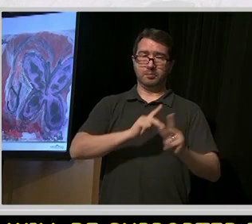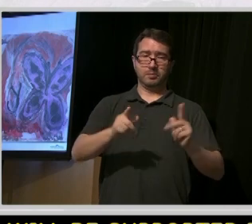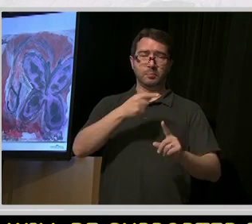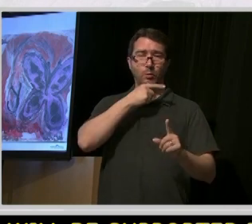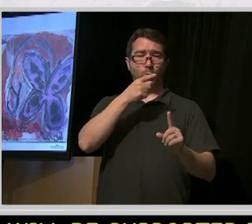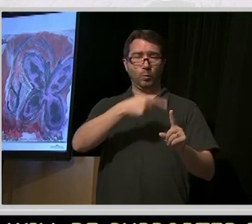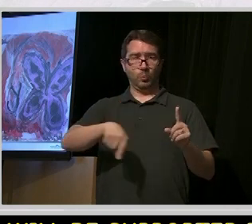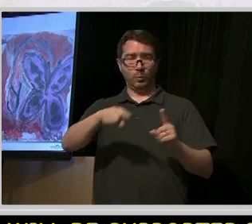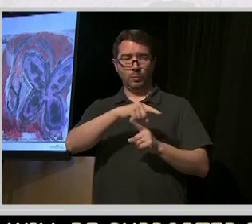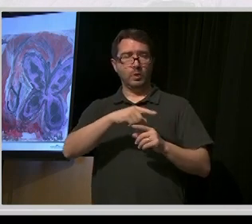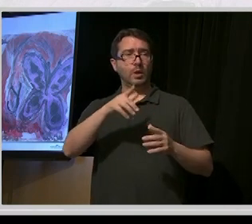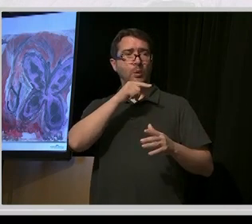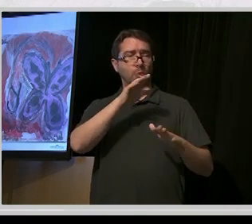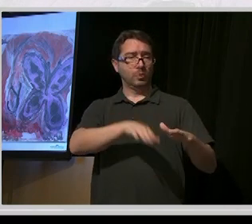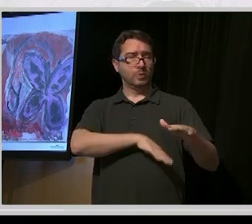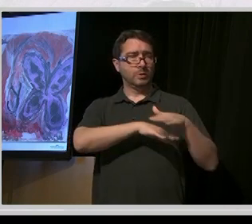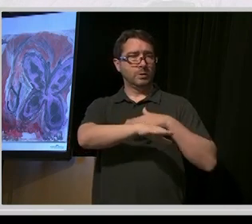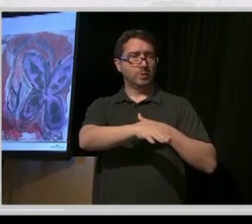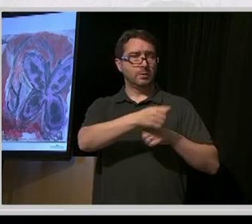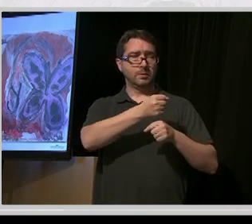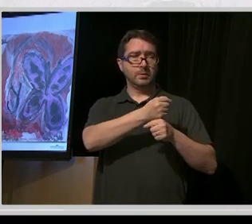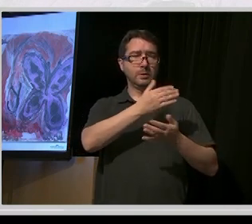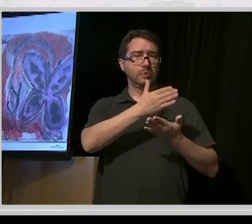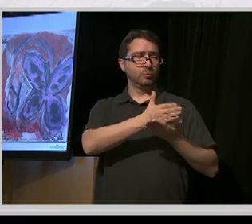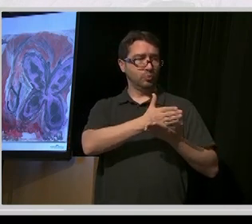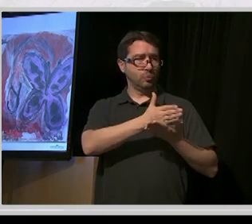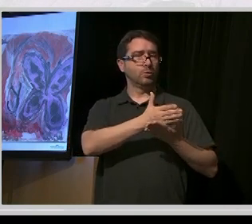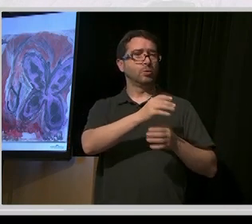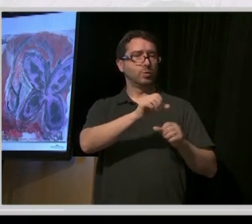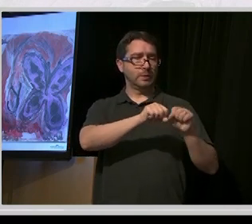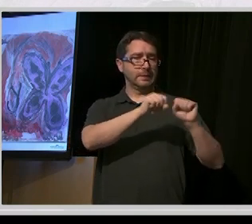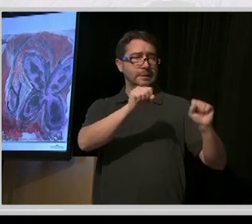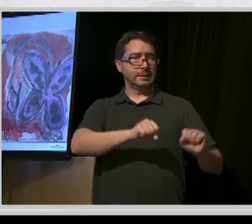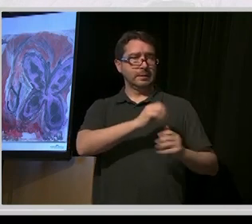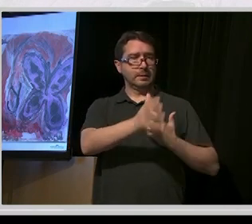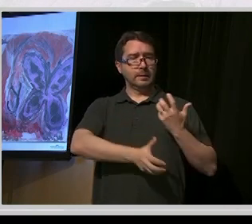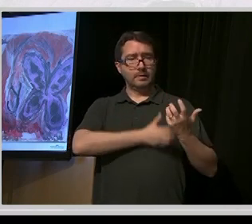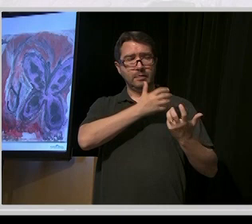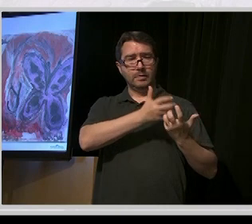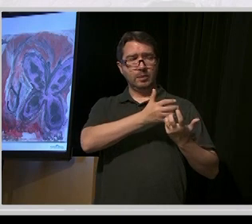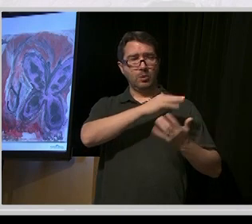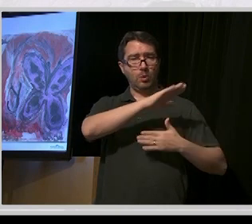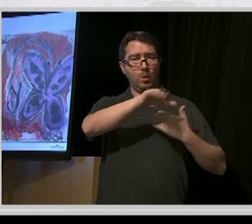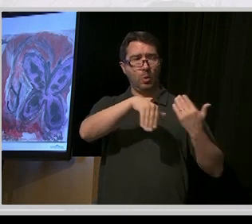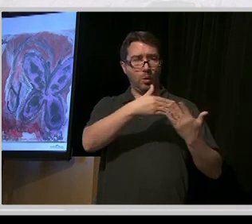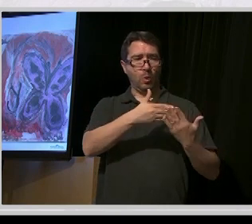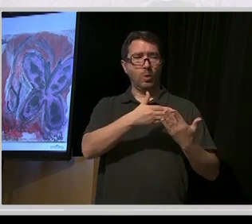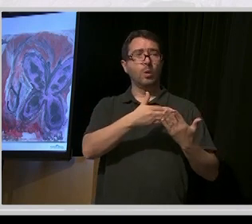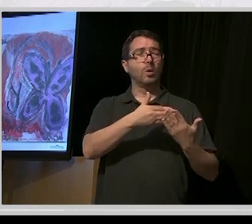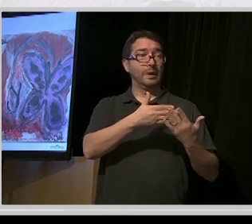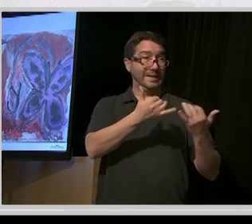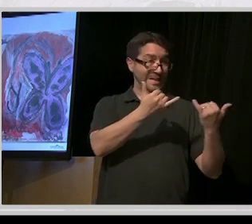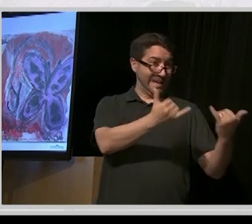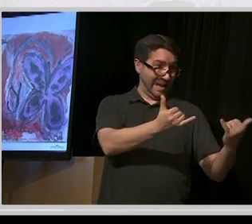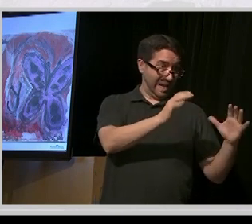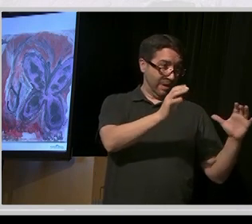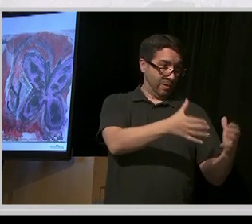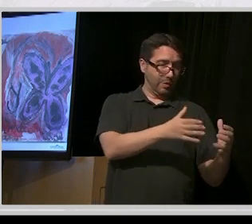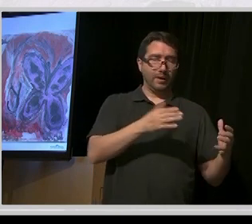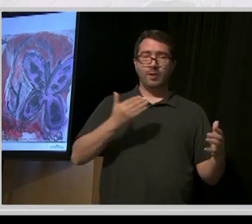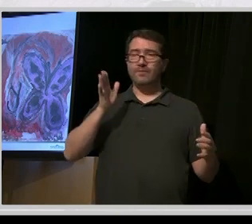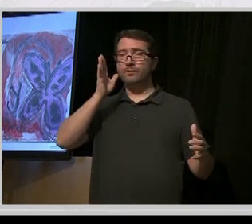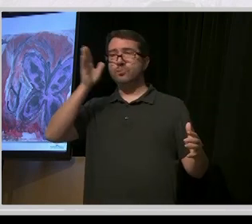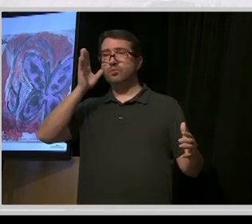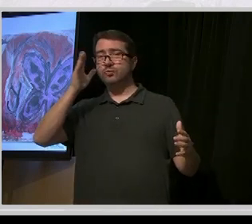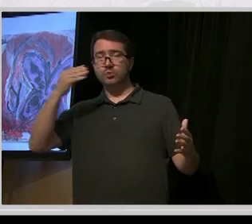in the door, to make sure that the system can properly cater for everybody we know now and all the new people in the future. So we're never